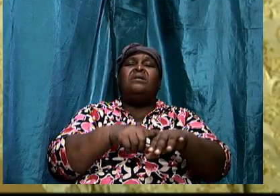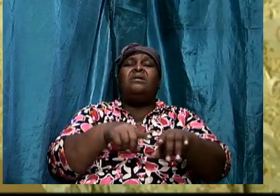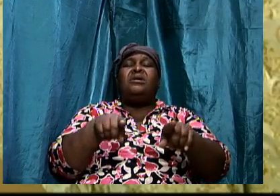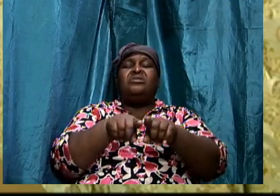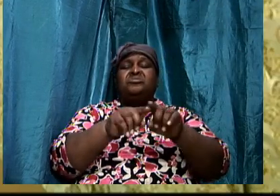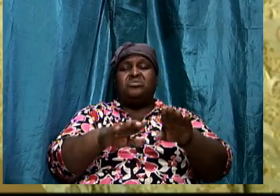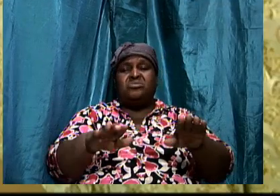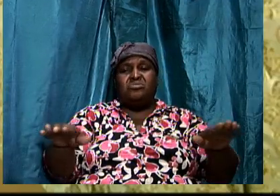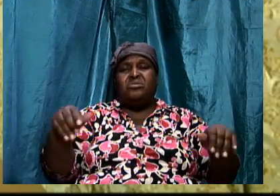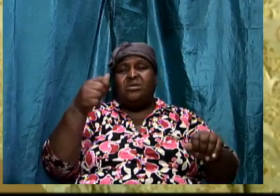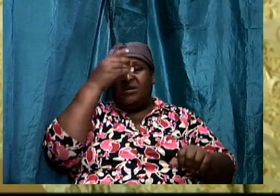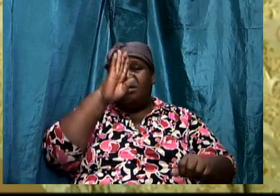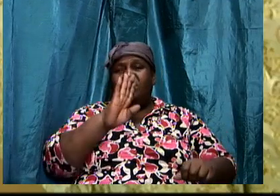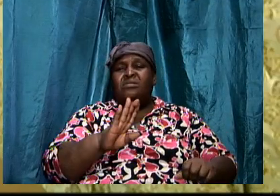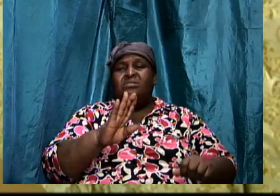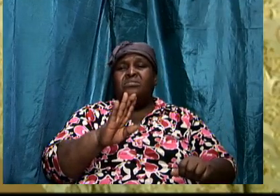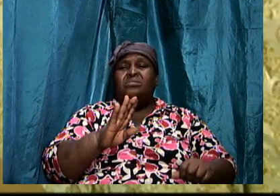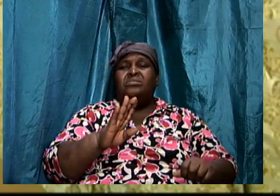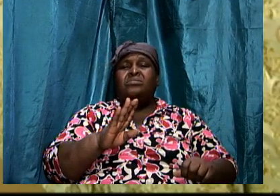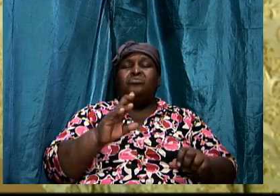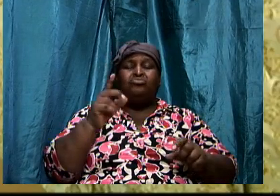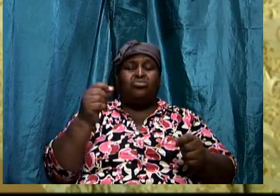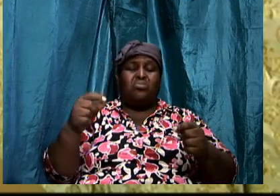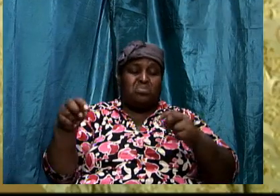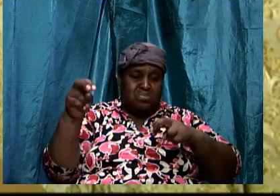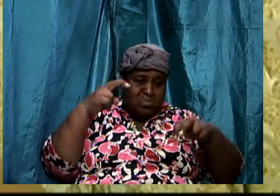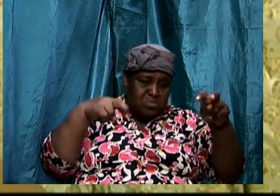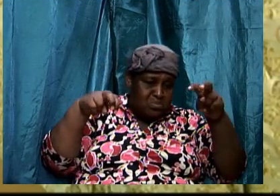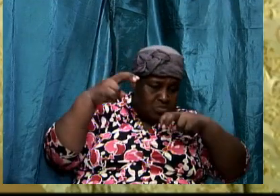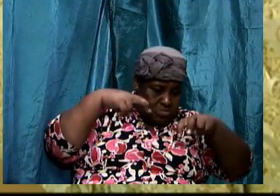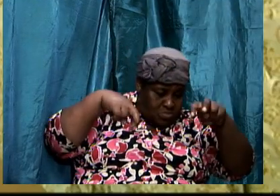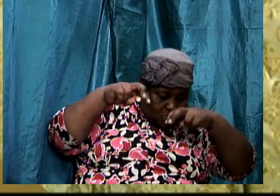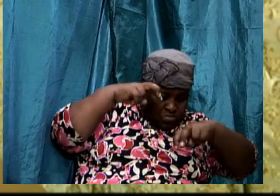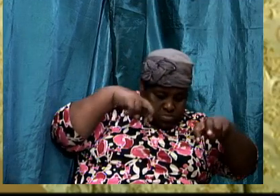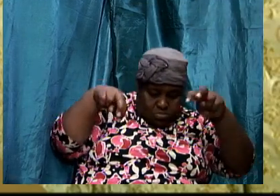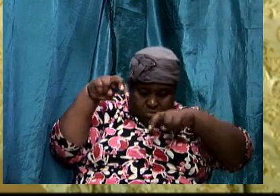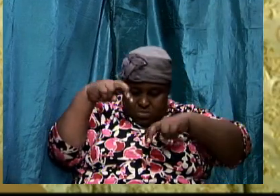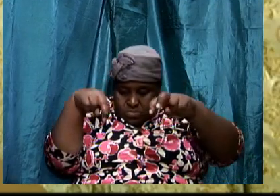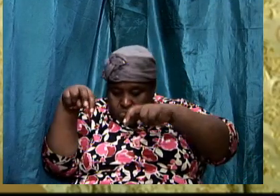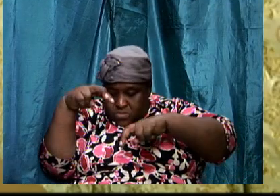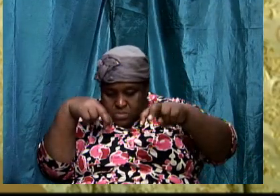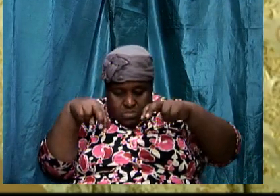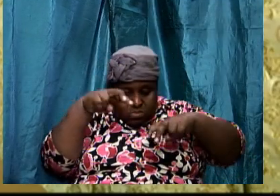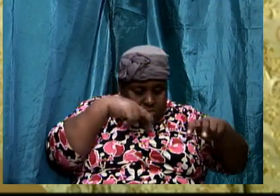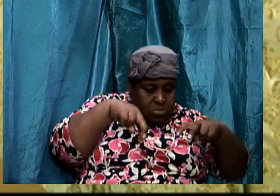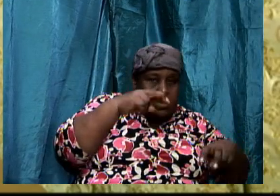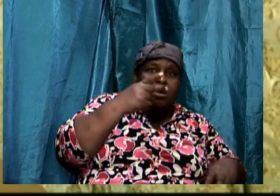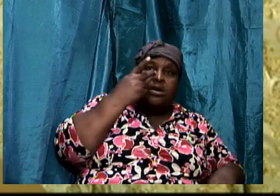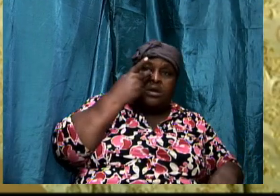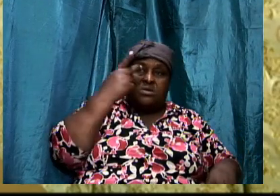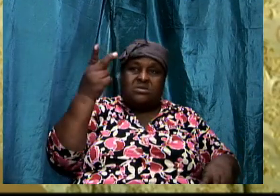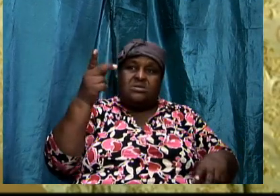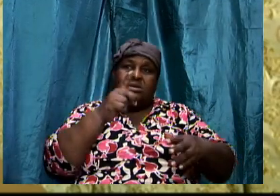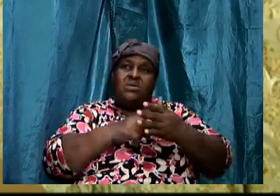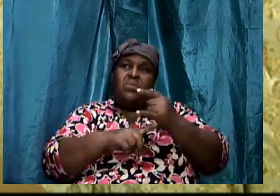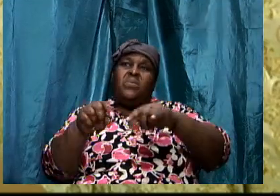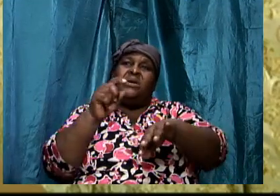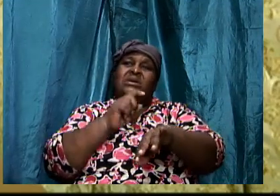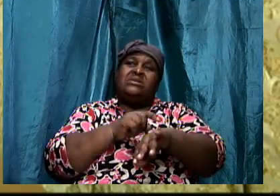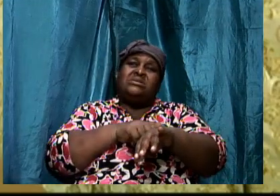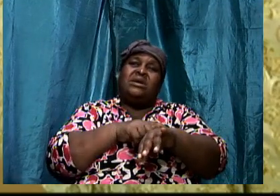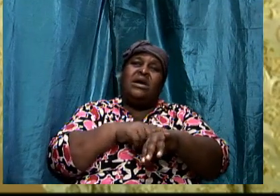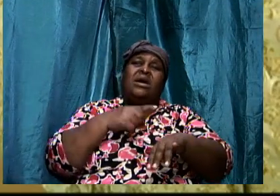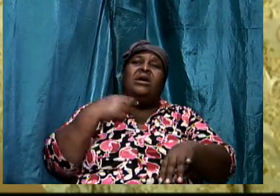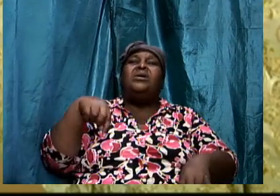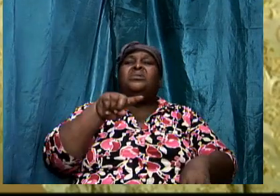to do some introspecting, to examine ourselves, to see what time we have